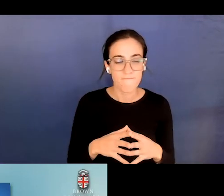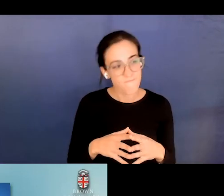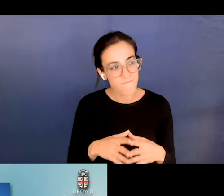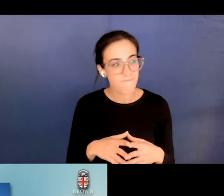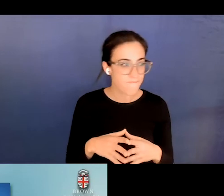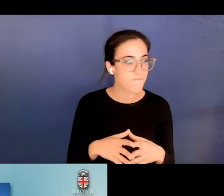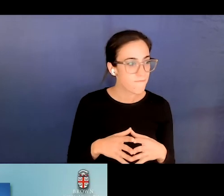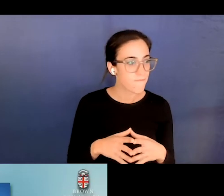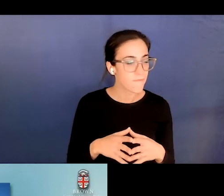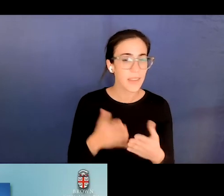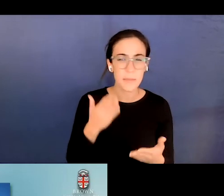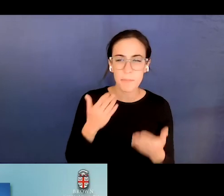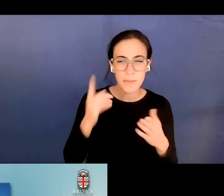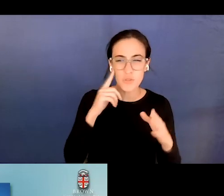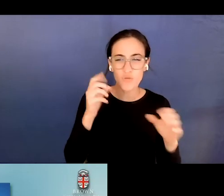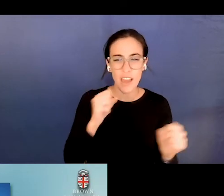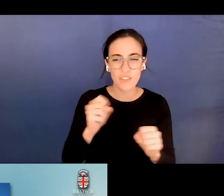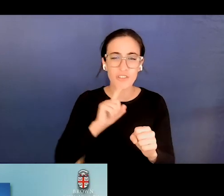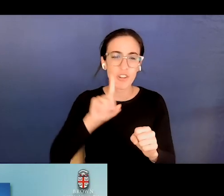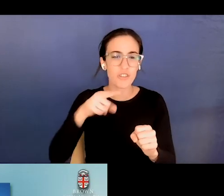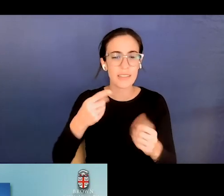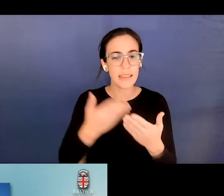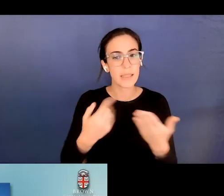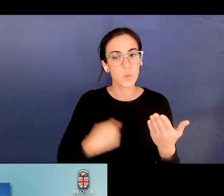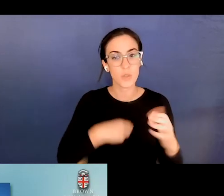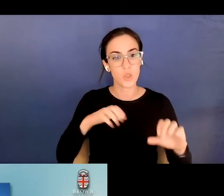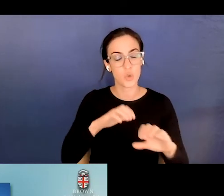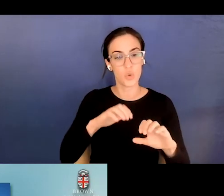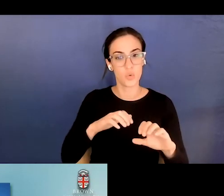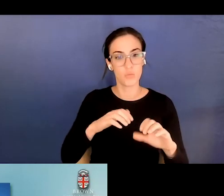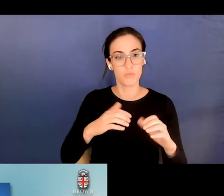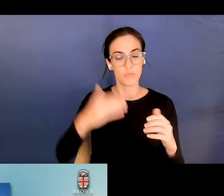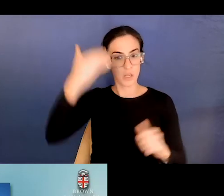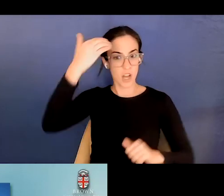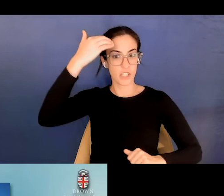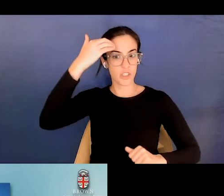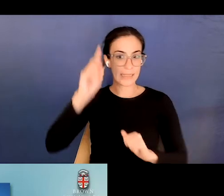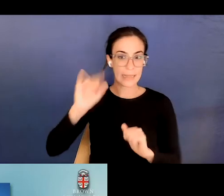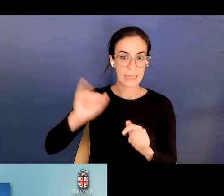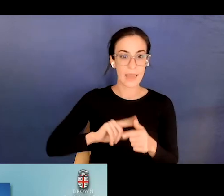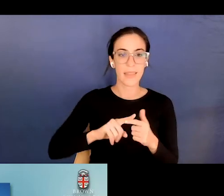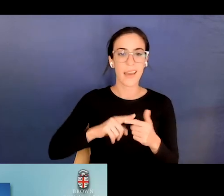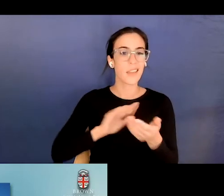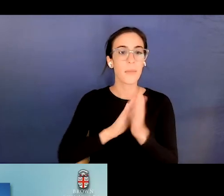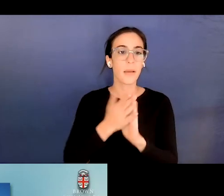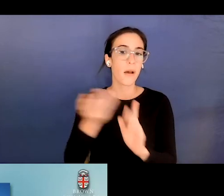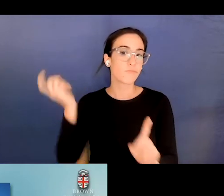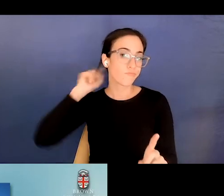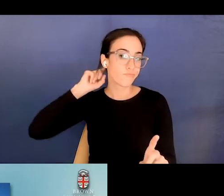things I think, you know, maybe strategies are just conscious things that you do that eventually they become unconscious and then they're sort of skills.